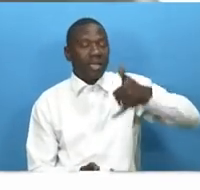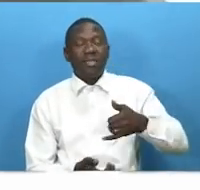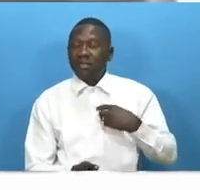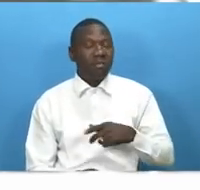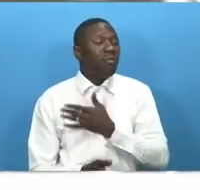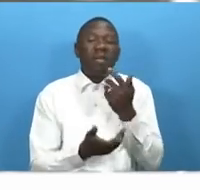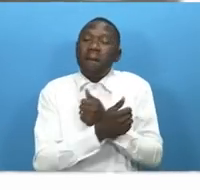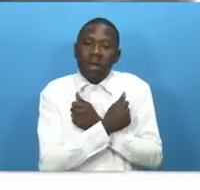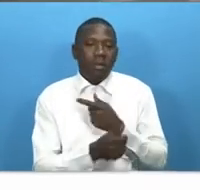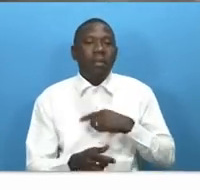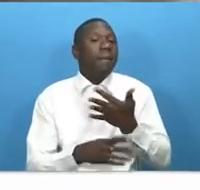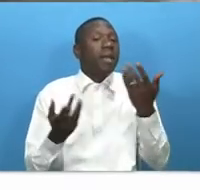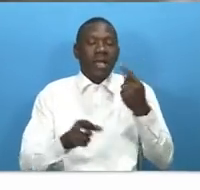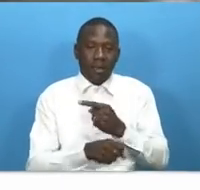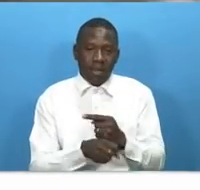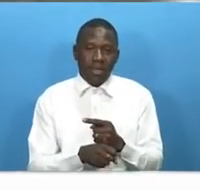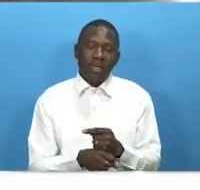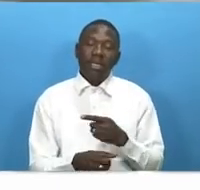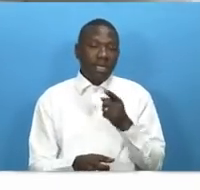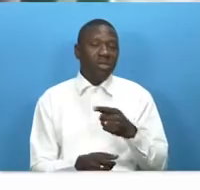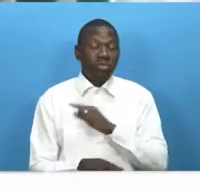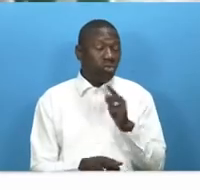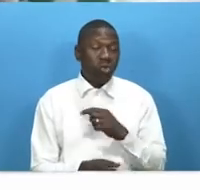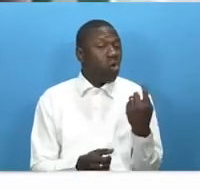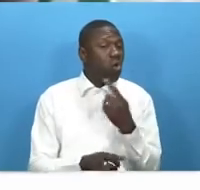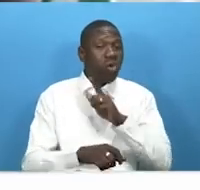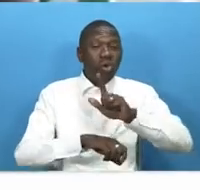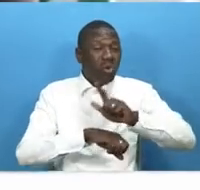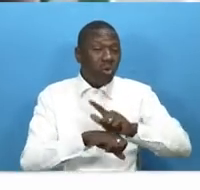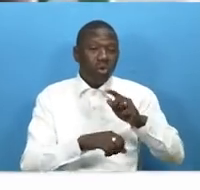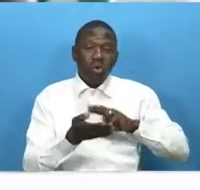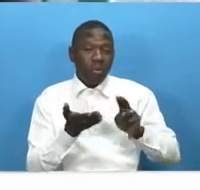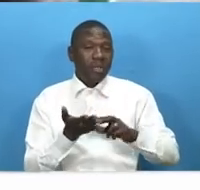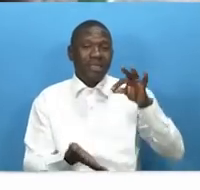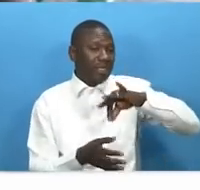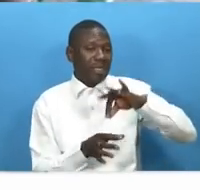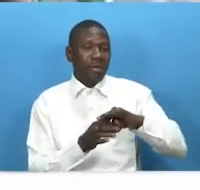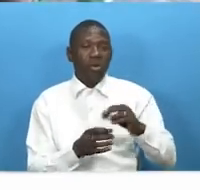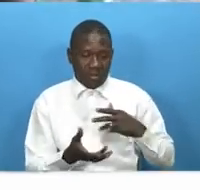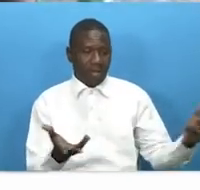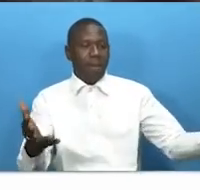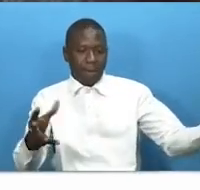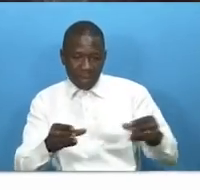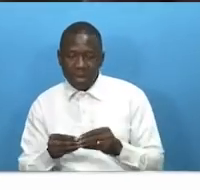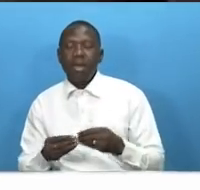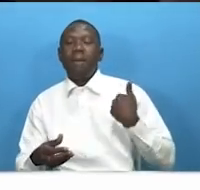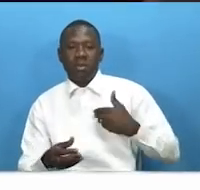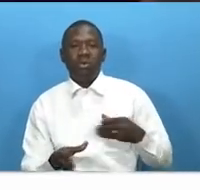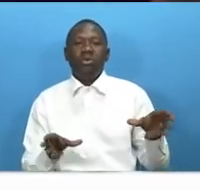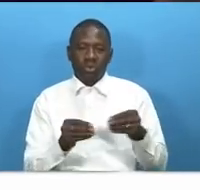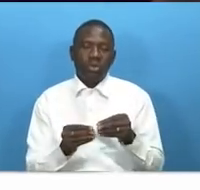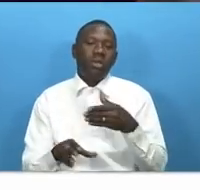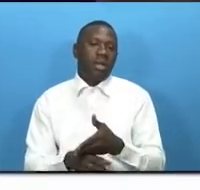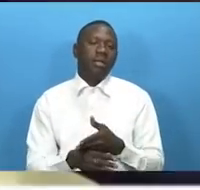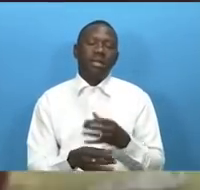gambians this bittersweet brew is not just an ordinary tea but brings people together each brewing yields three pots